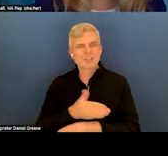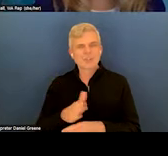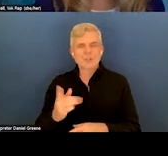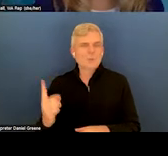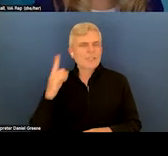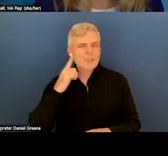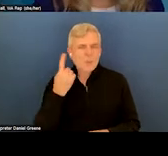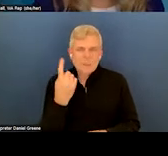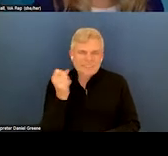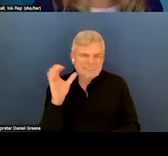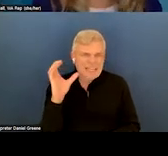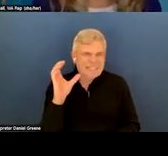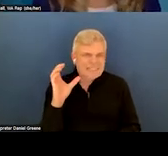title.